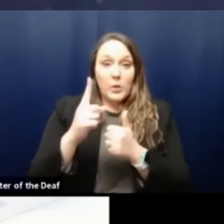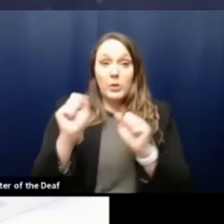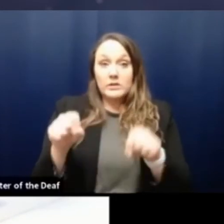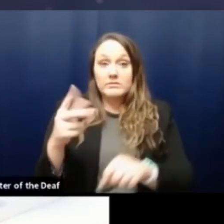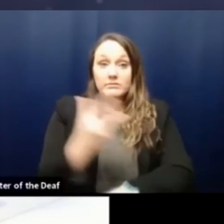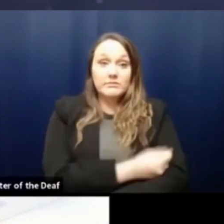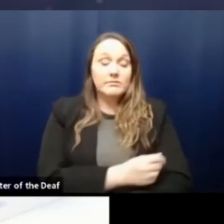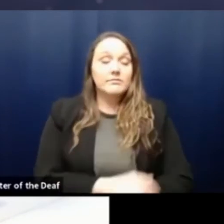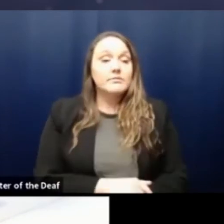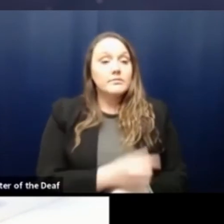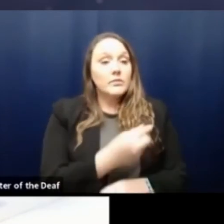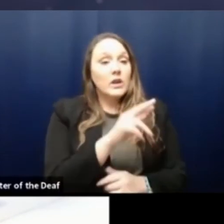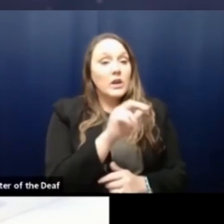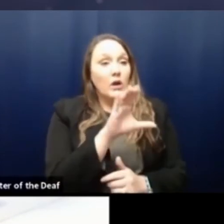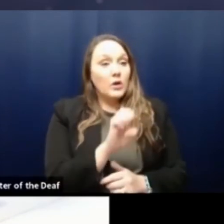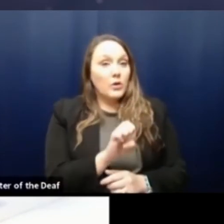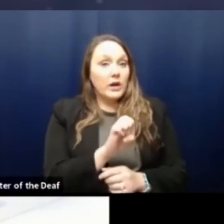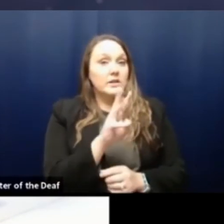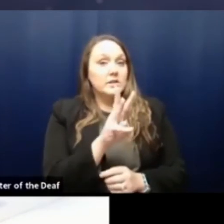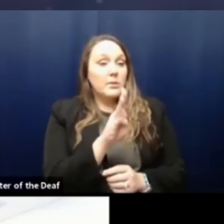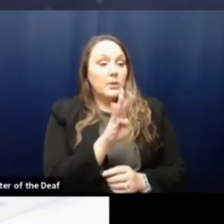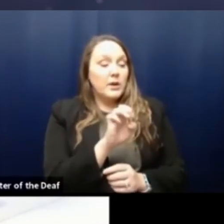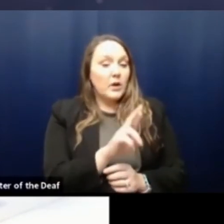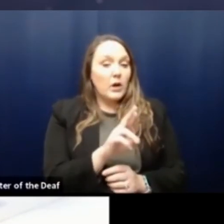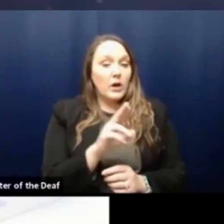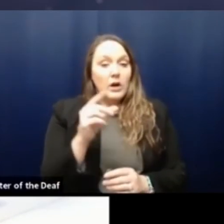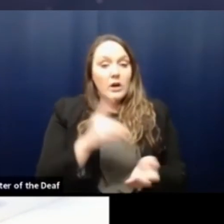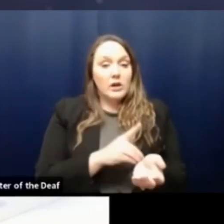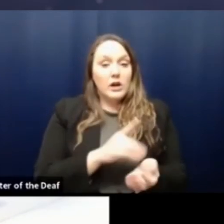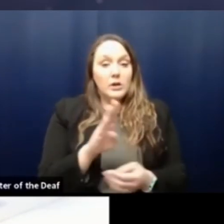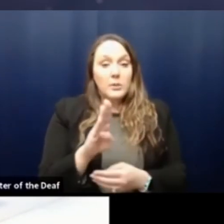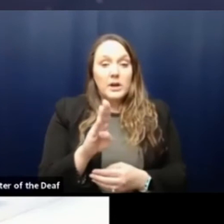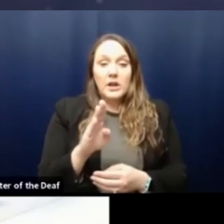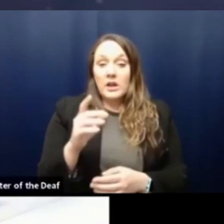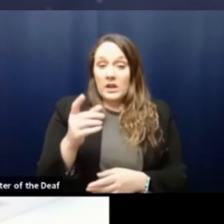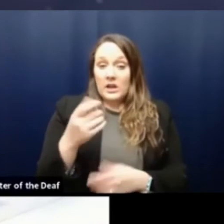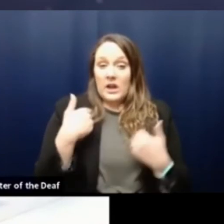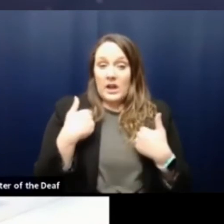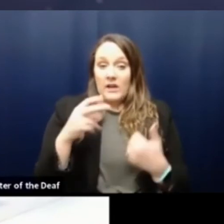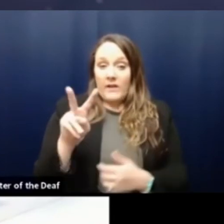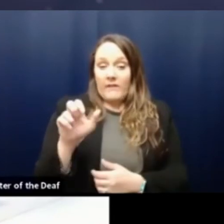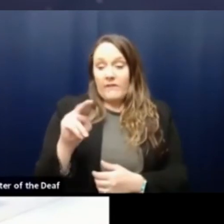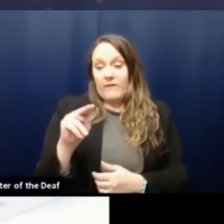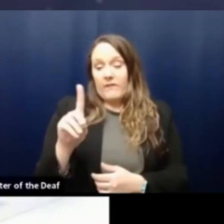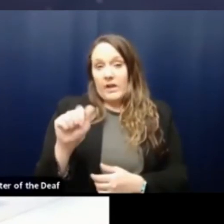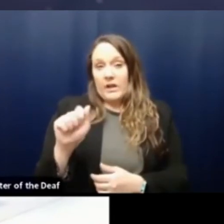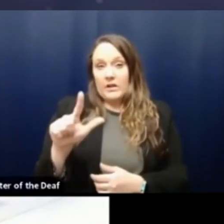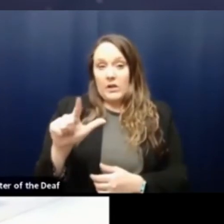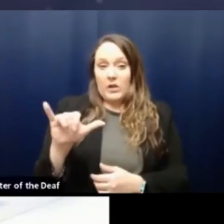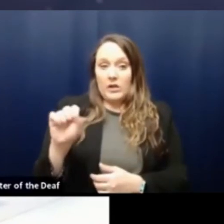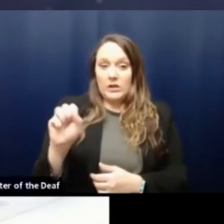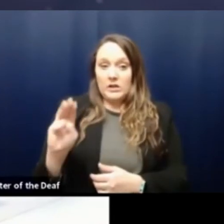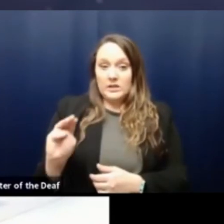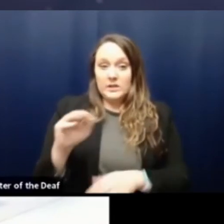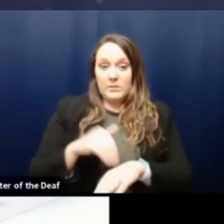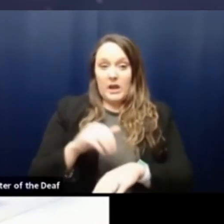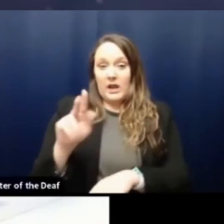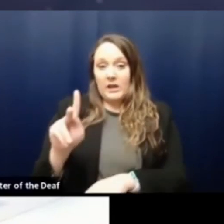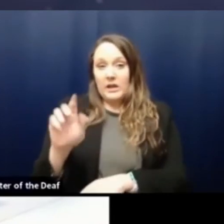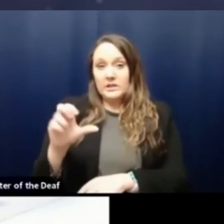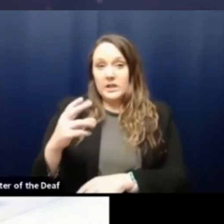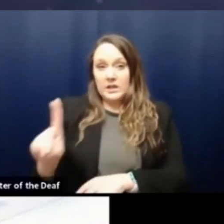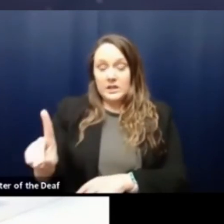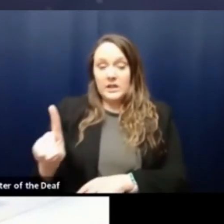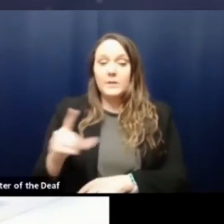Grace with WBIR for Dr. Buchanan, has there been any vandalism at KCHD? Um, so I'm sure a lot of you saw